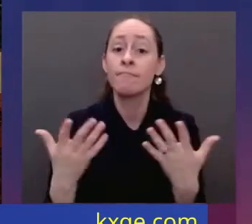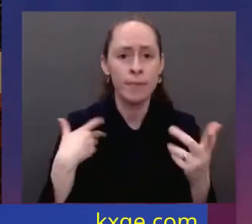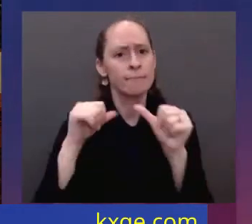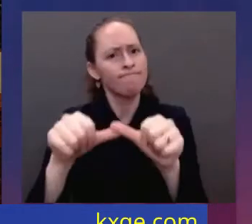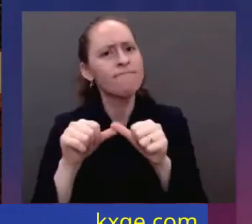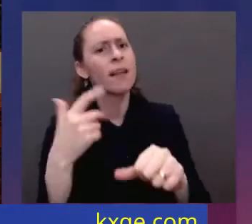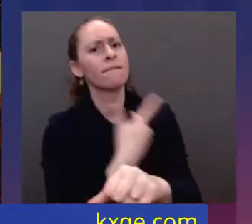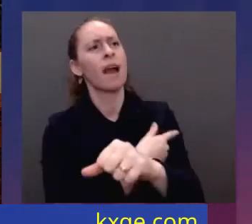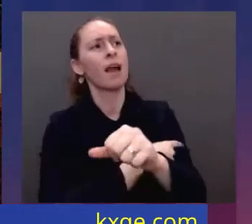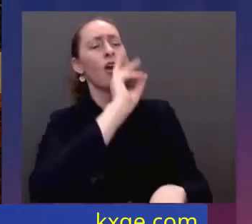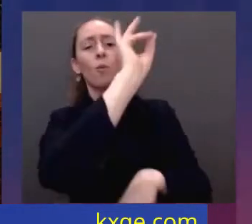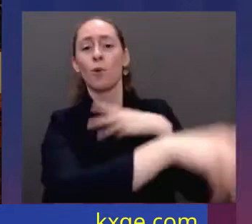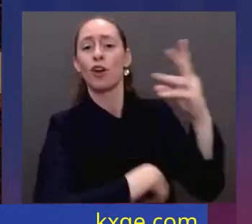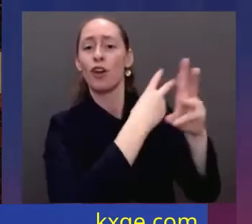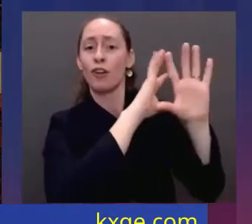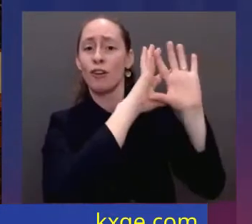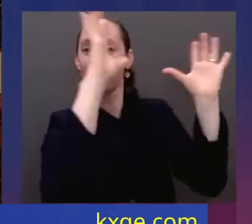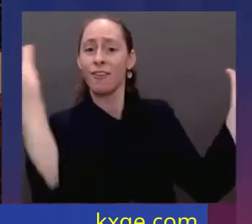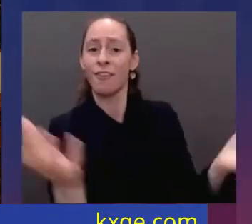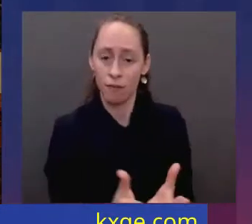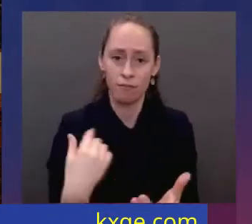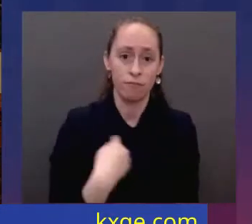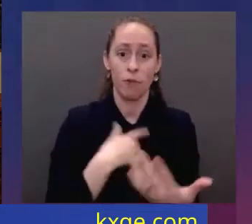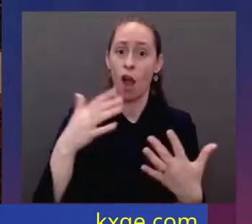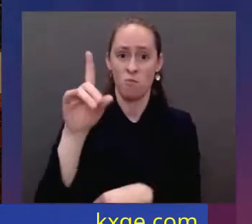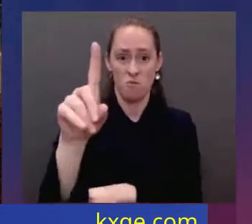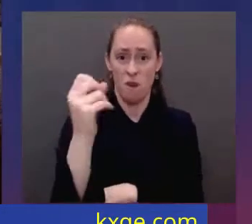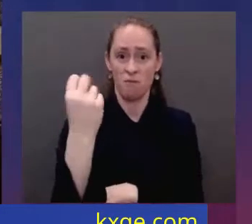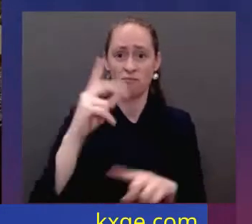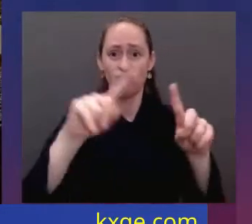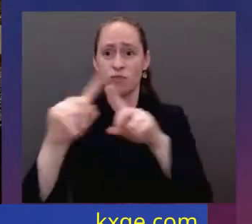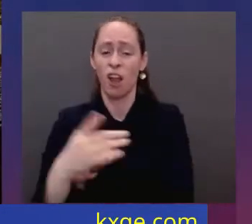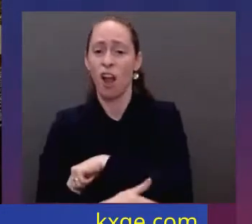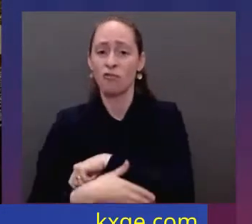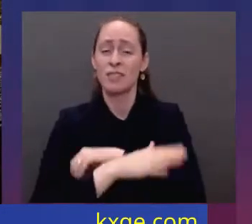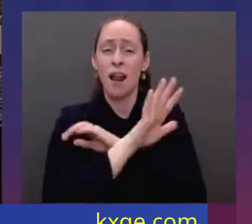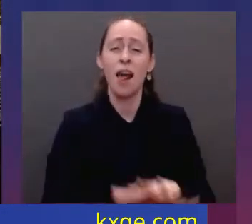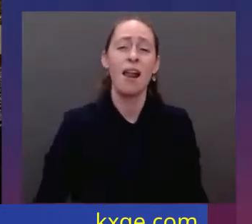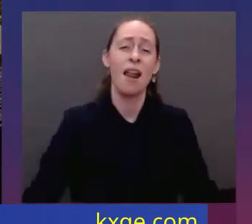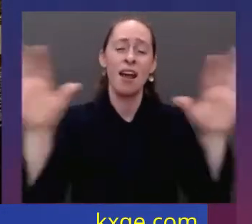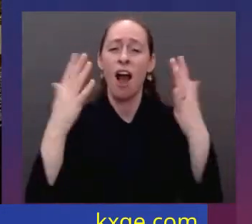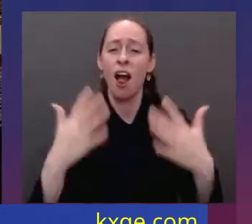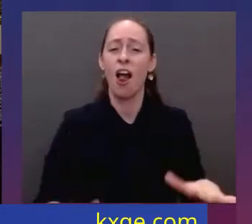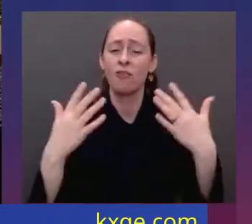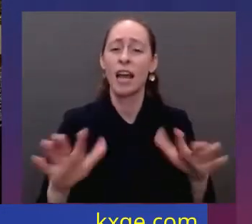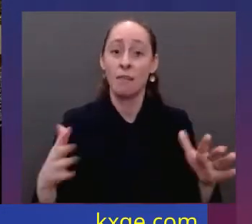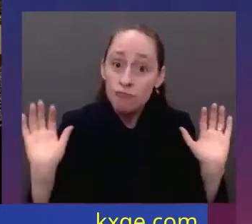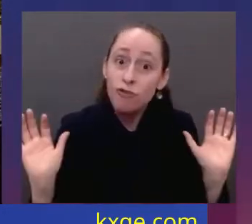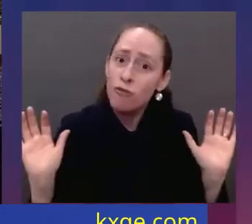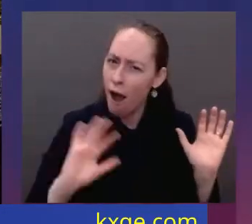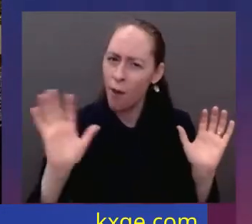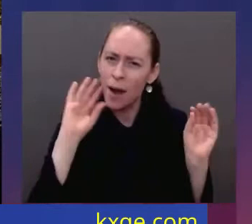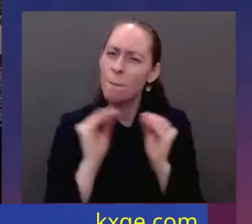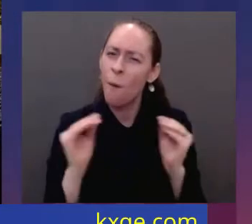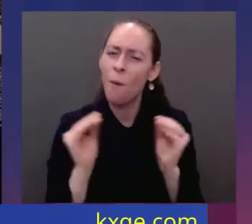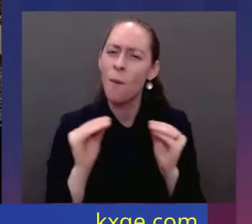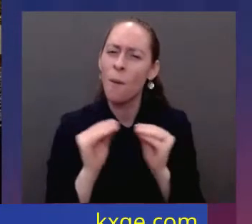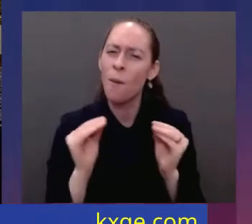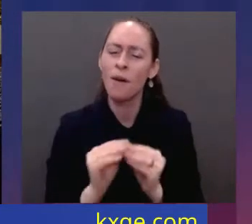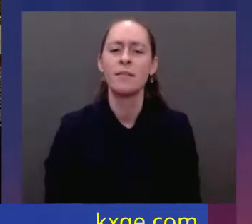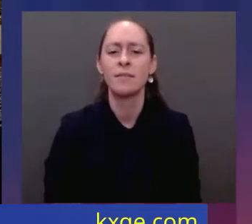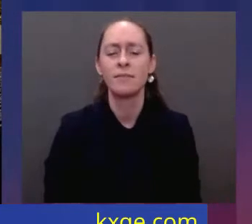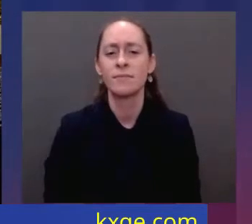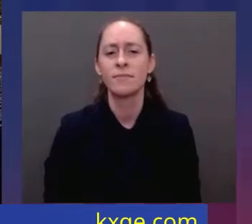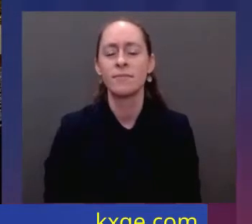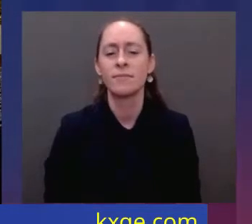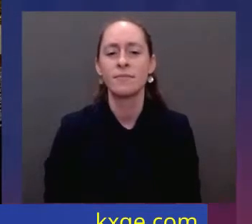countries more than any nation on earth. We won't stop because you can't build a wall high enough to keep out a